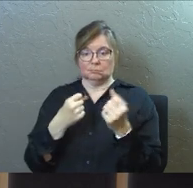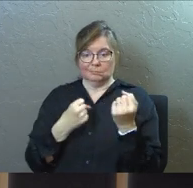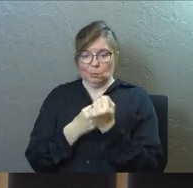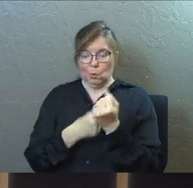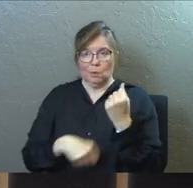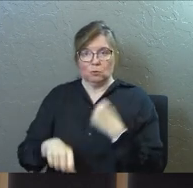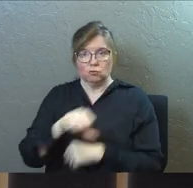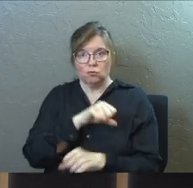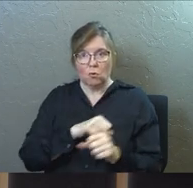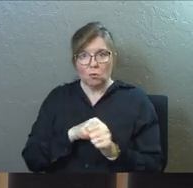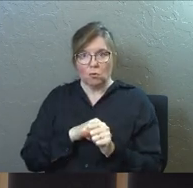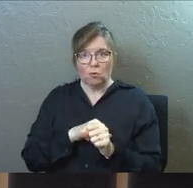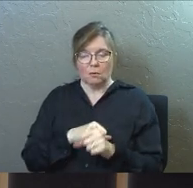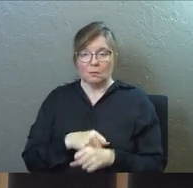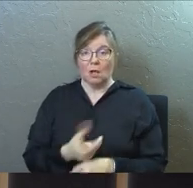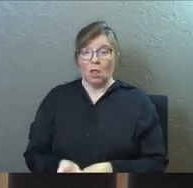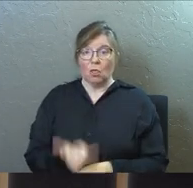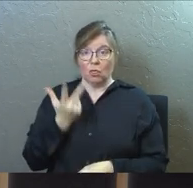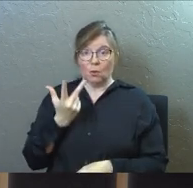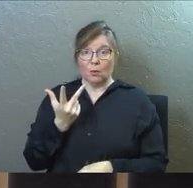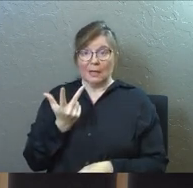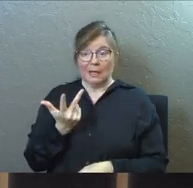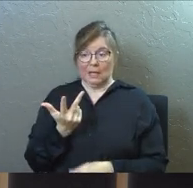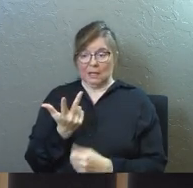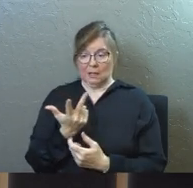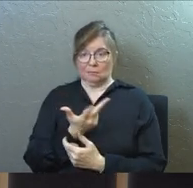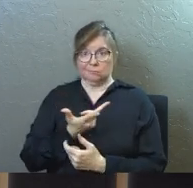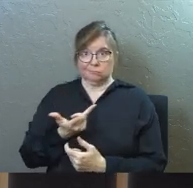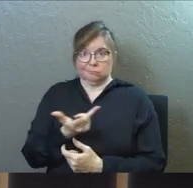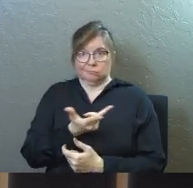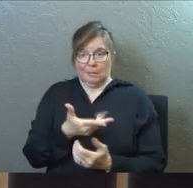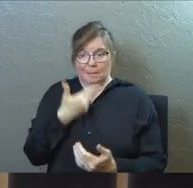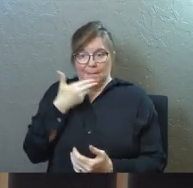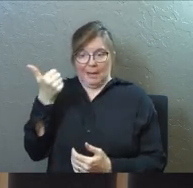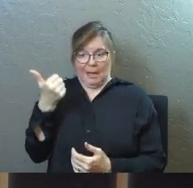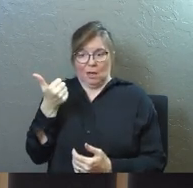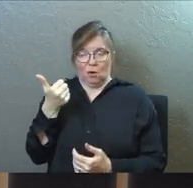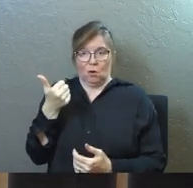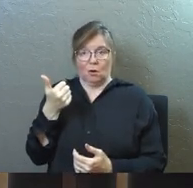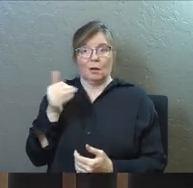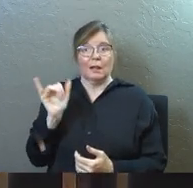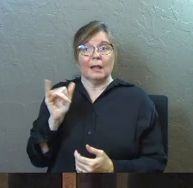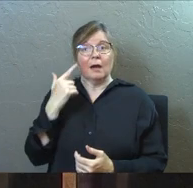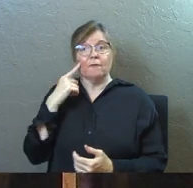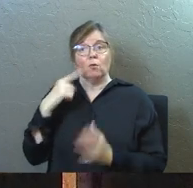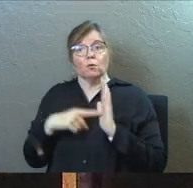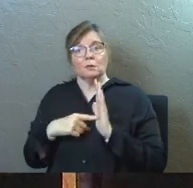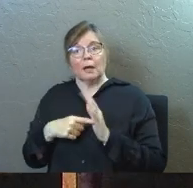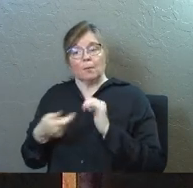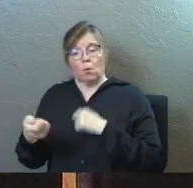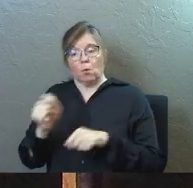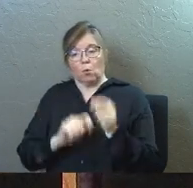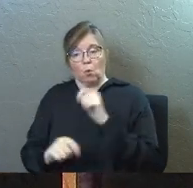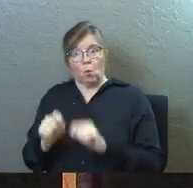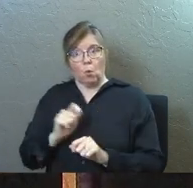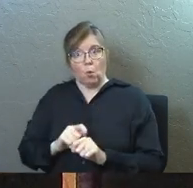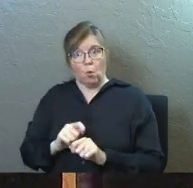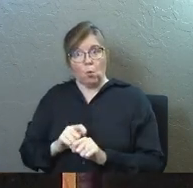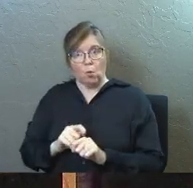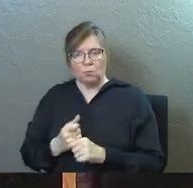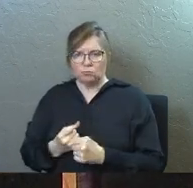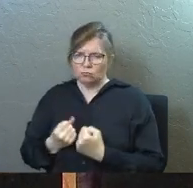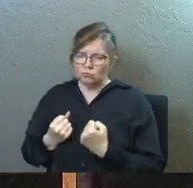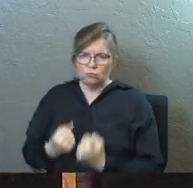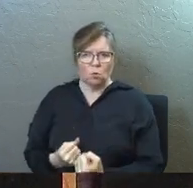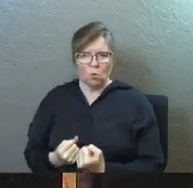army, three are even better, for a triple braided cord is not easily broken, one of the ways that we